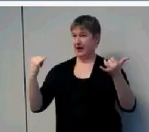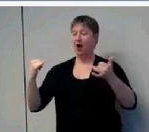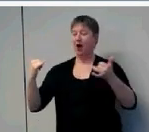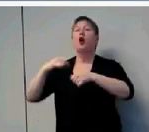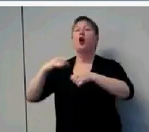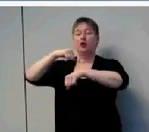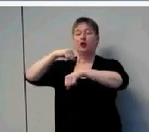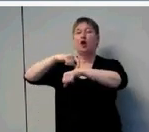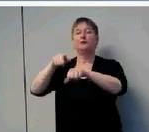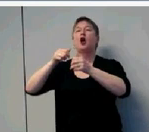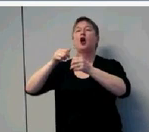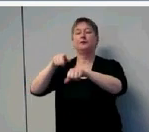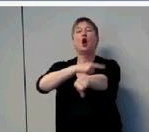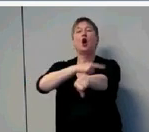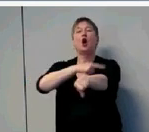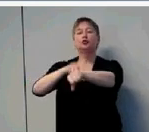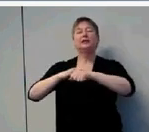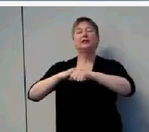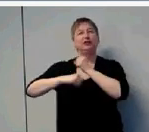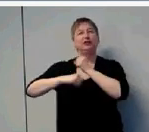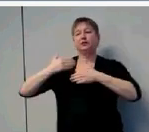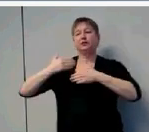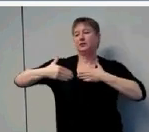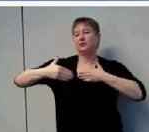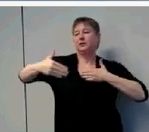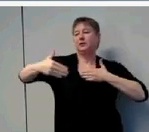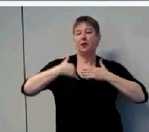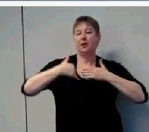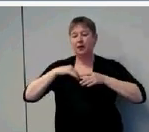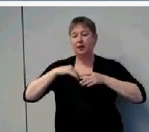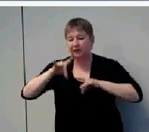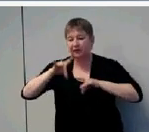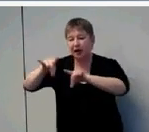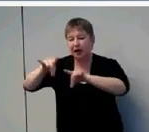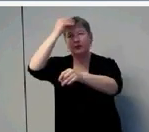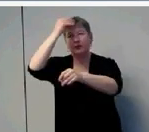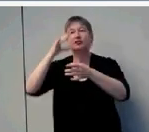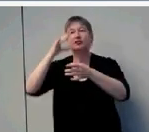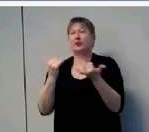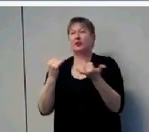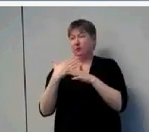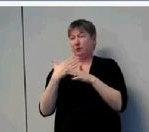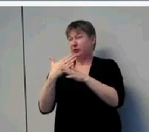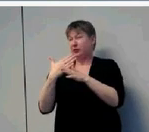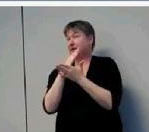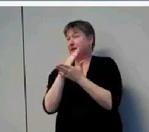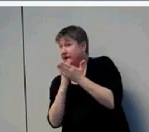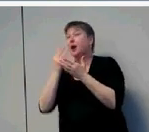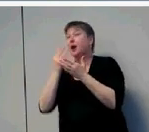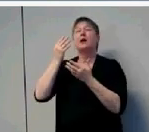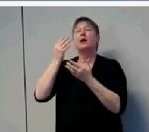And today I'm going to share some of the results from that study that are pertinent to the issues you might be